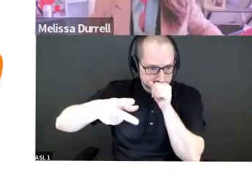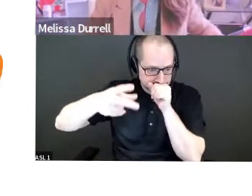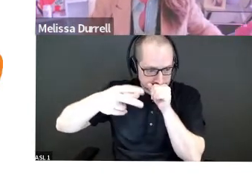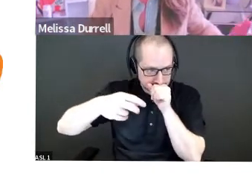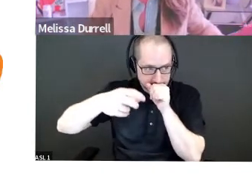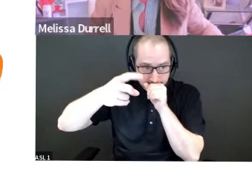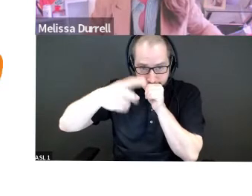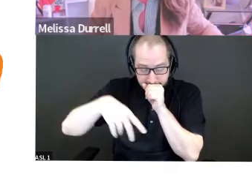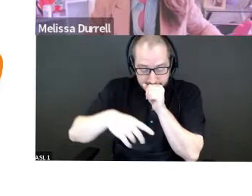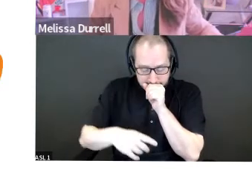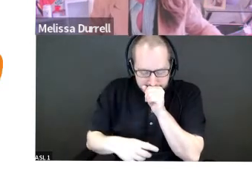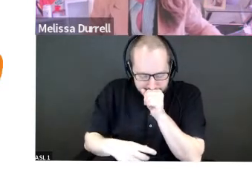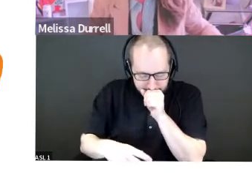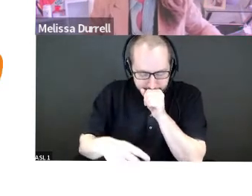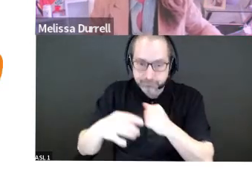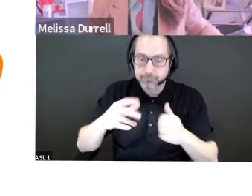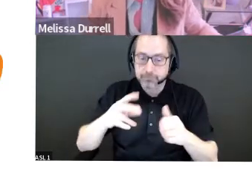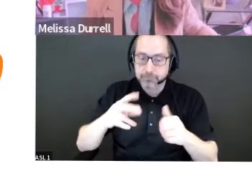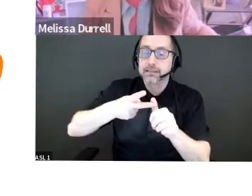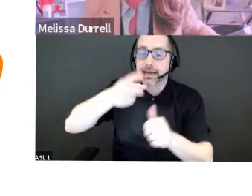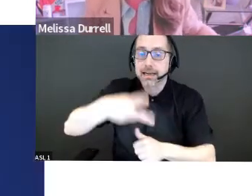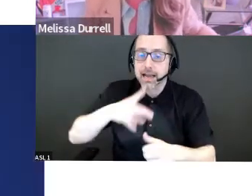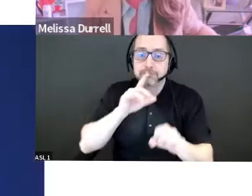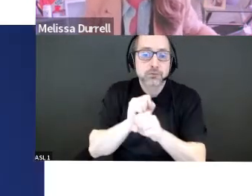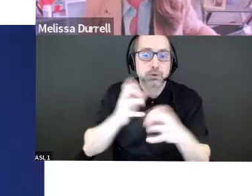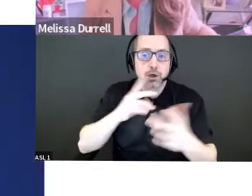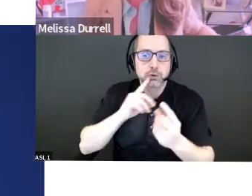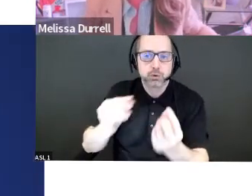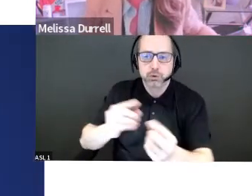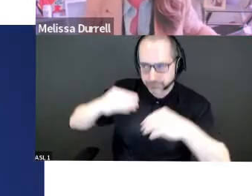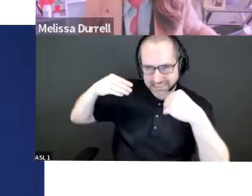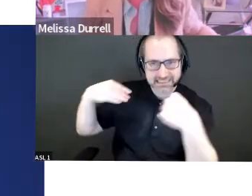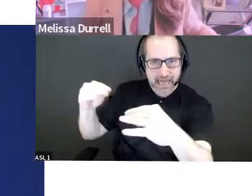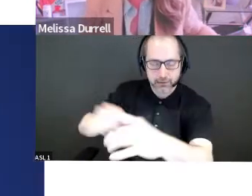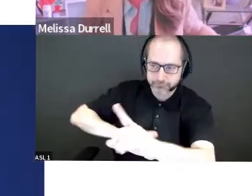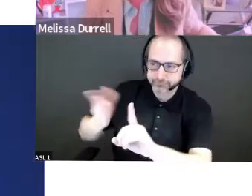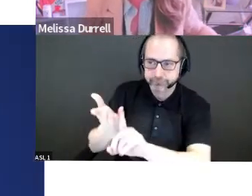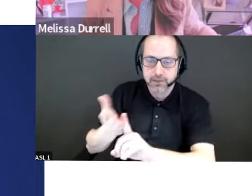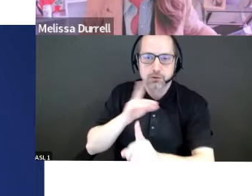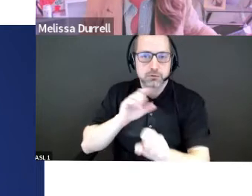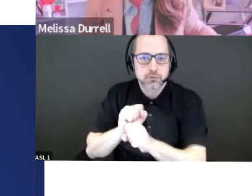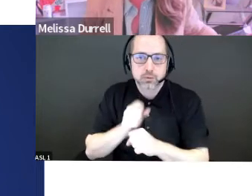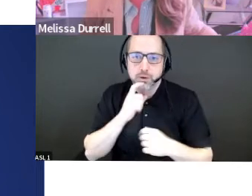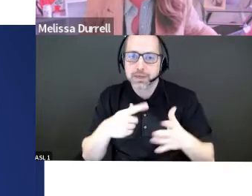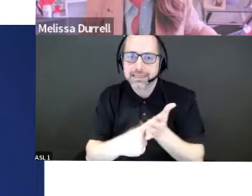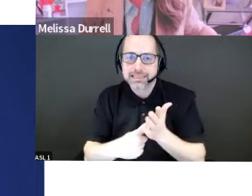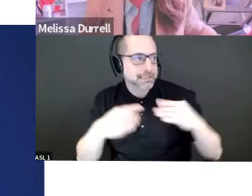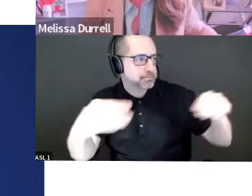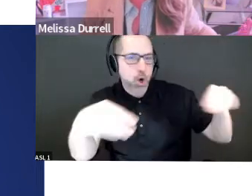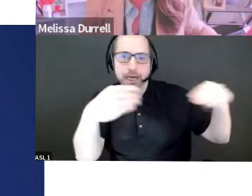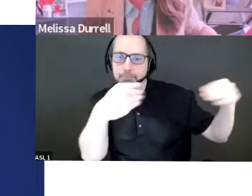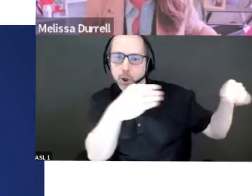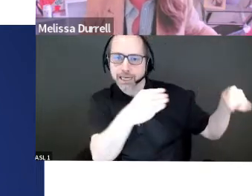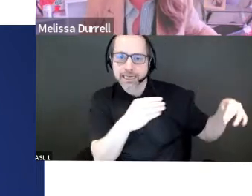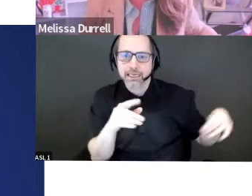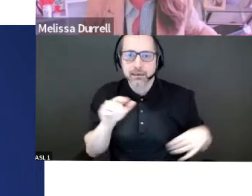So we want to get to the market. And essentially the market, when we talk about the market, we want our angel investors to go, Oh, I got a bit of a fear of